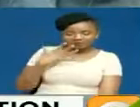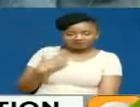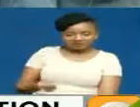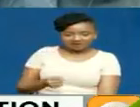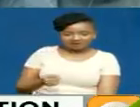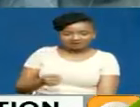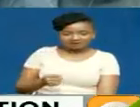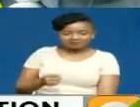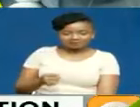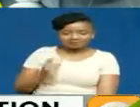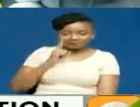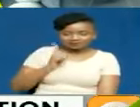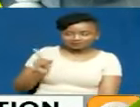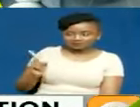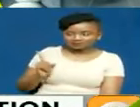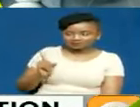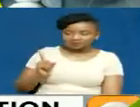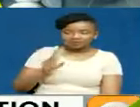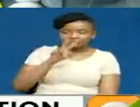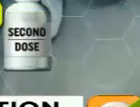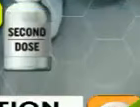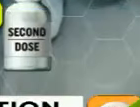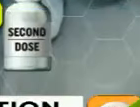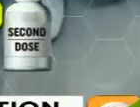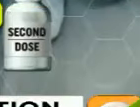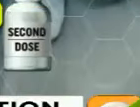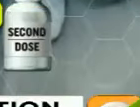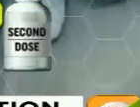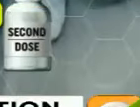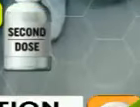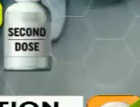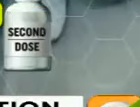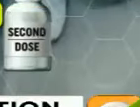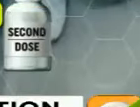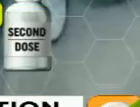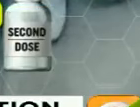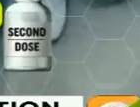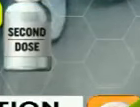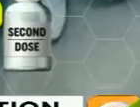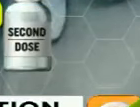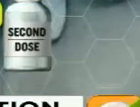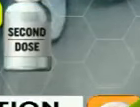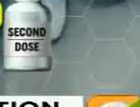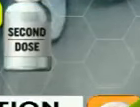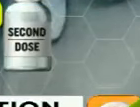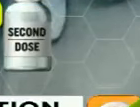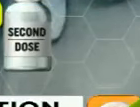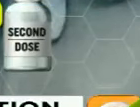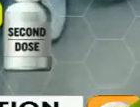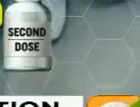,198 vaccines have been administered across the country, of this being 1,714